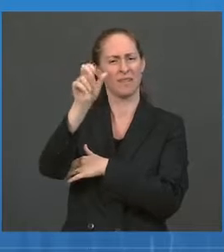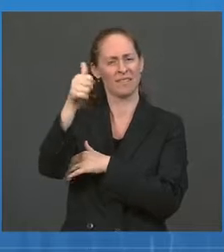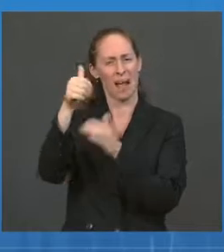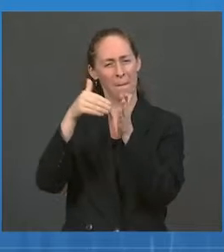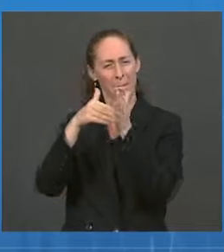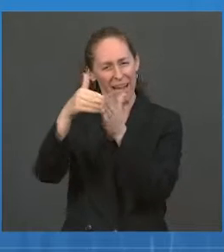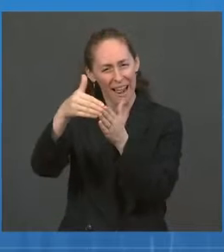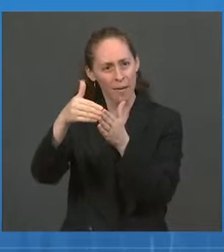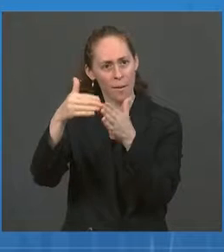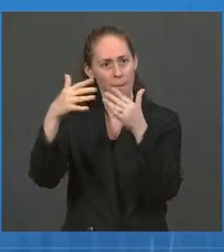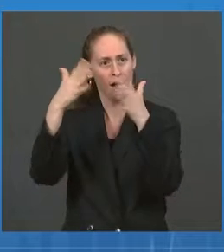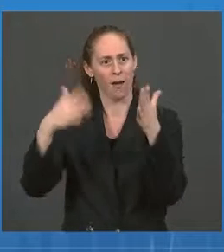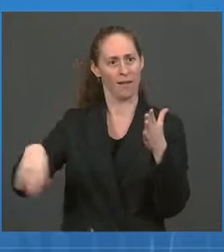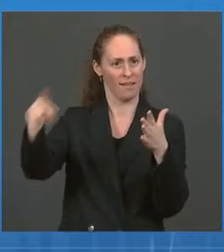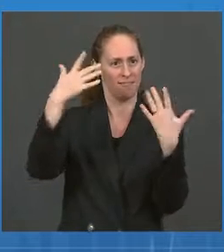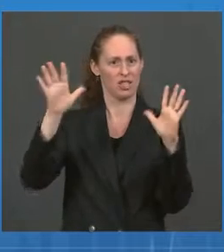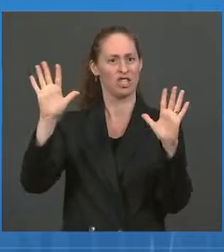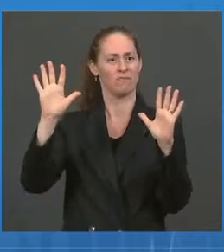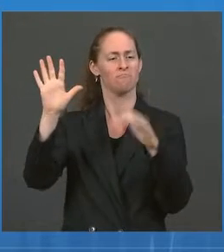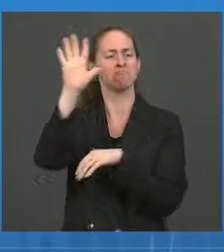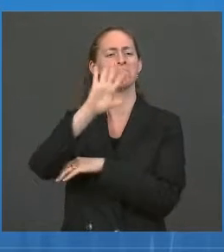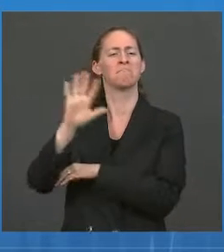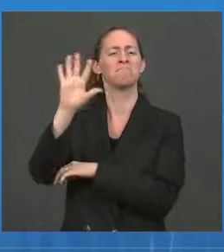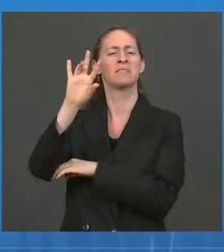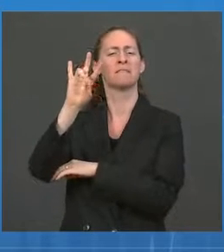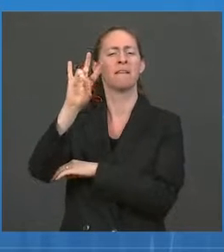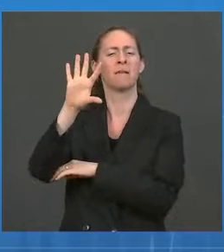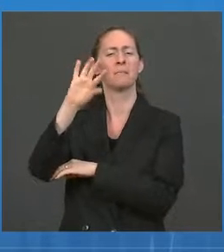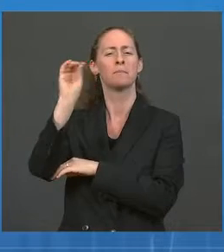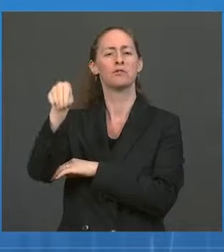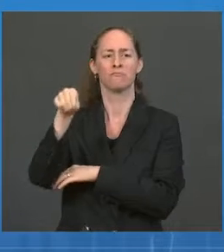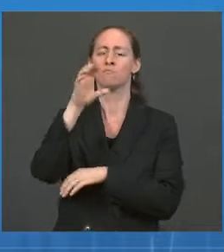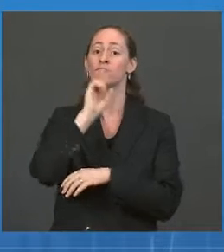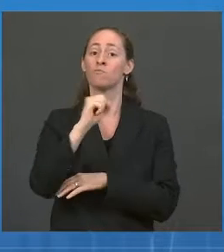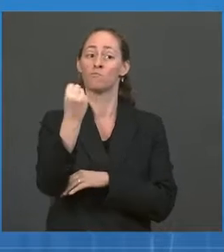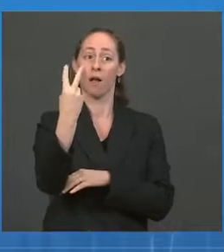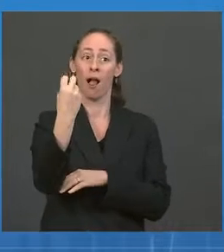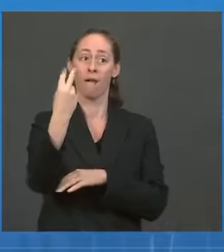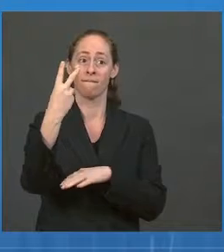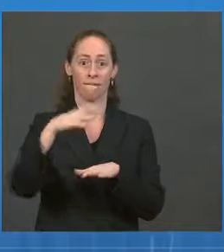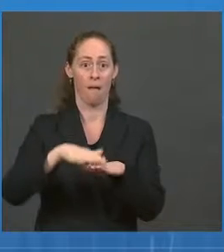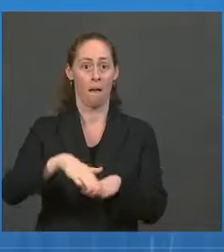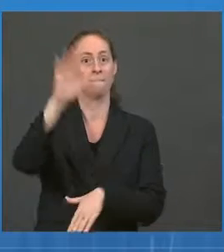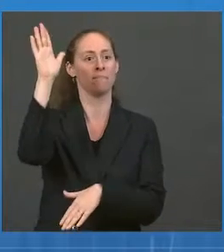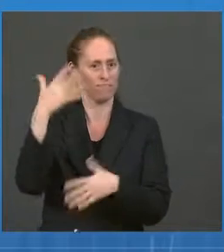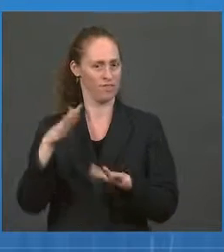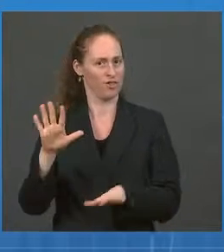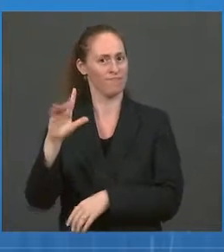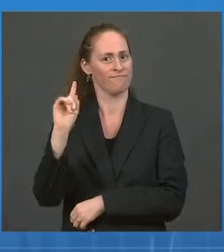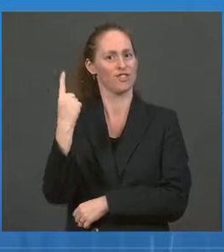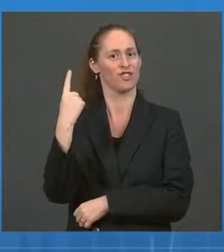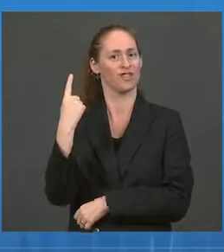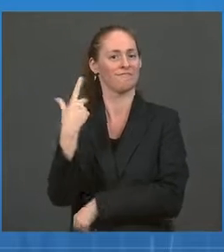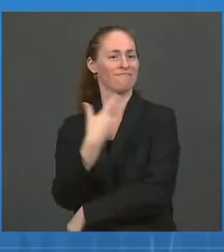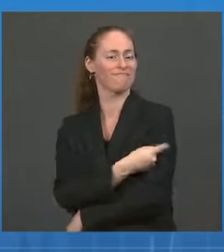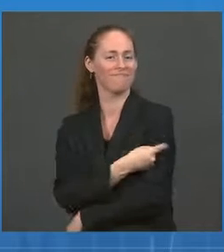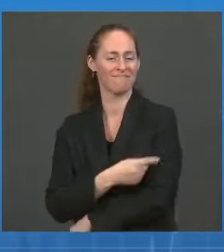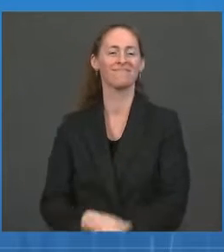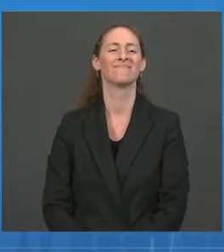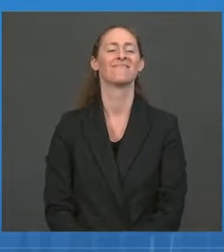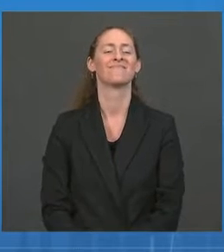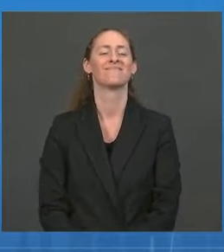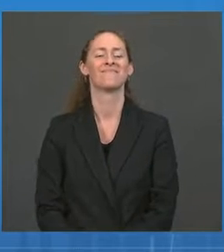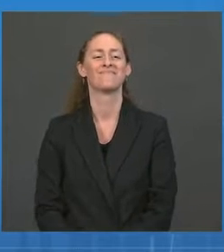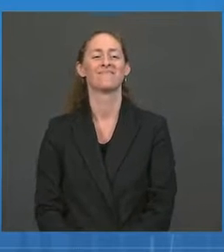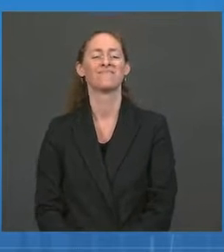percent of people age 12 and older, have gotten at least their first shot. And just yesterday, we reached